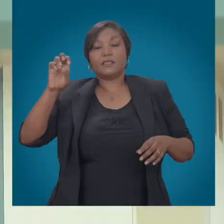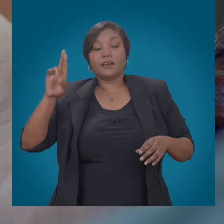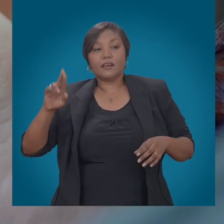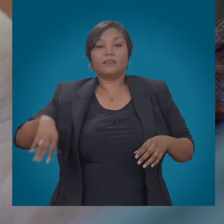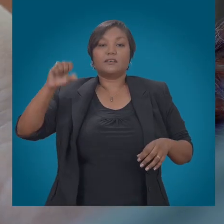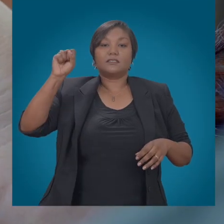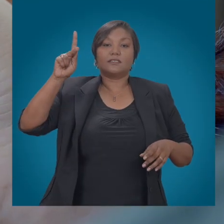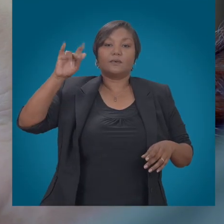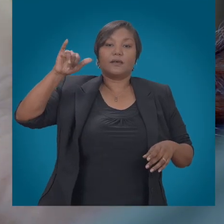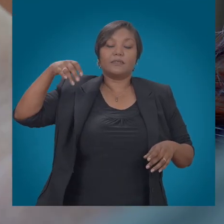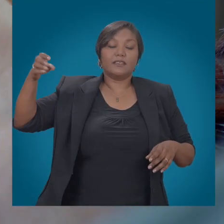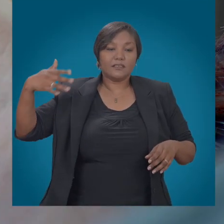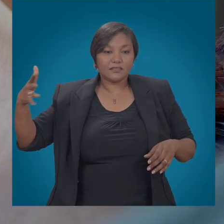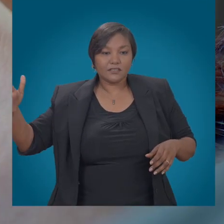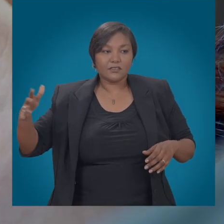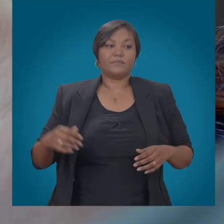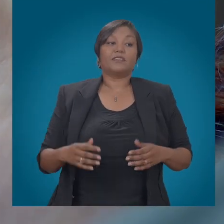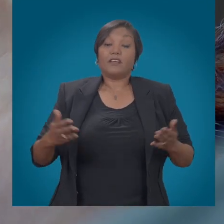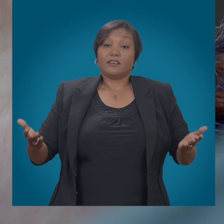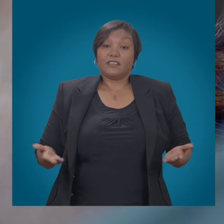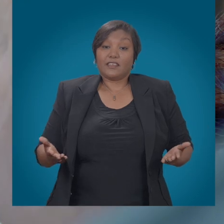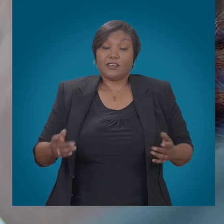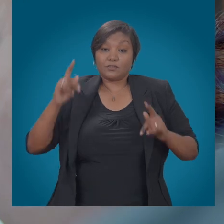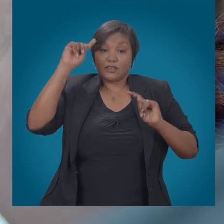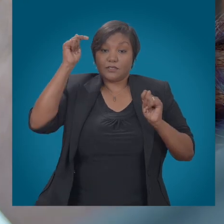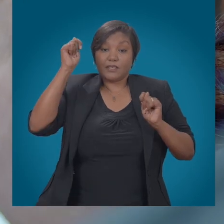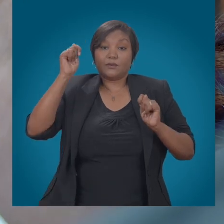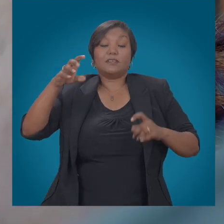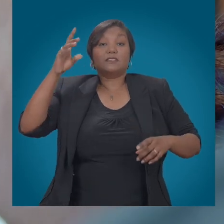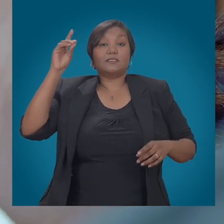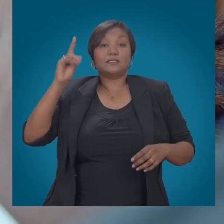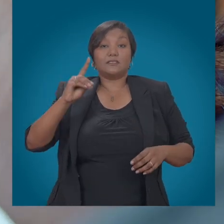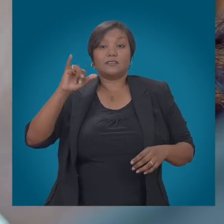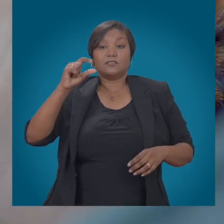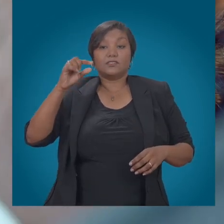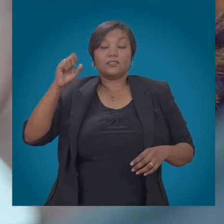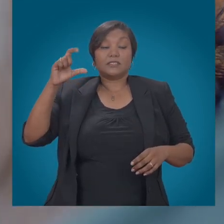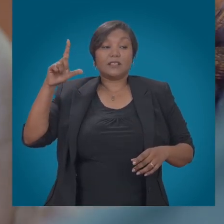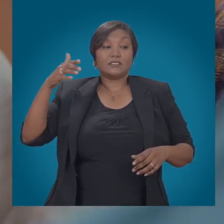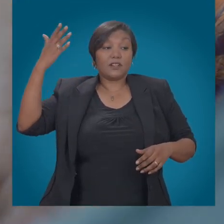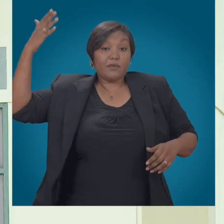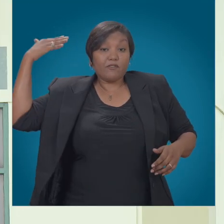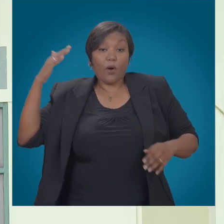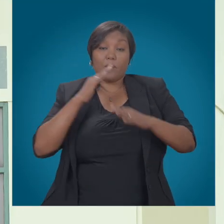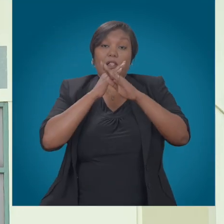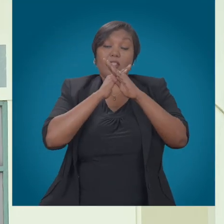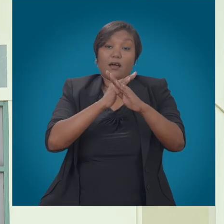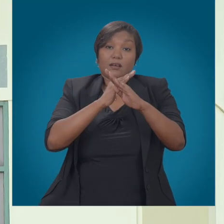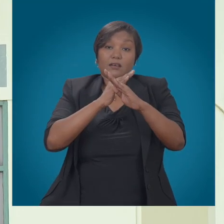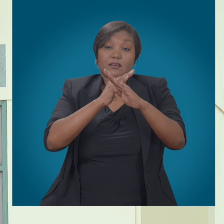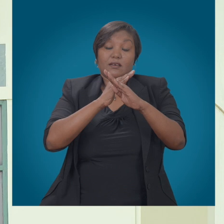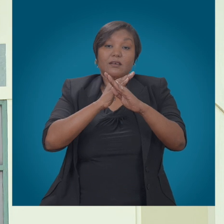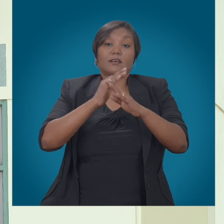Right here at home, Digicel has previously blocked OTT and VOIP services. The Telecommunications Authority, however,